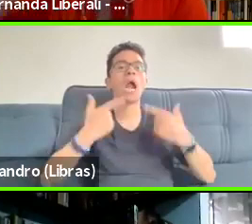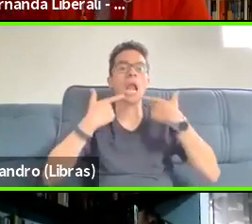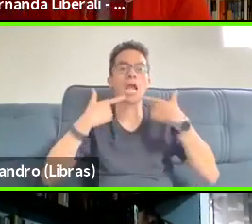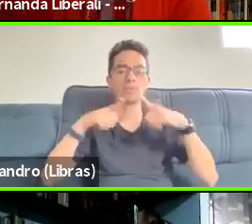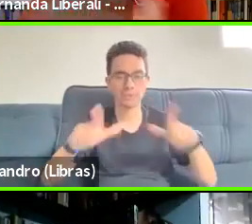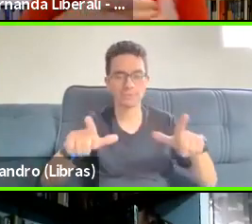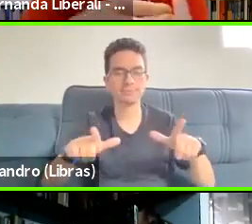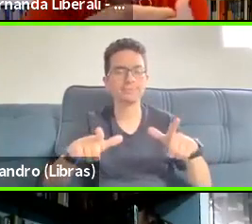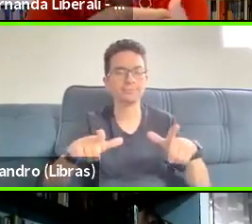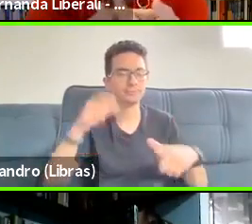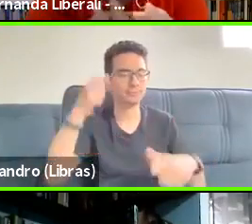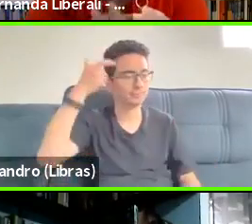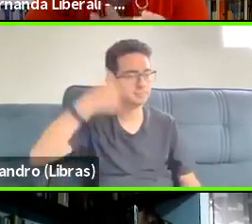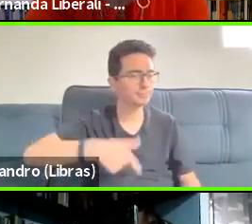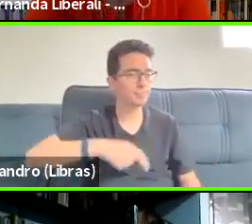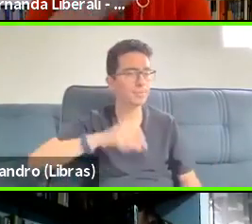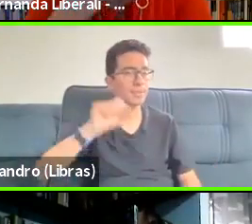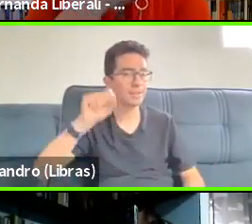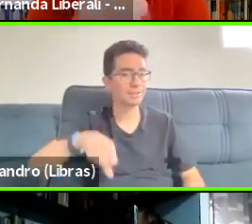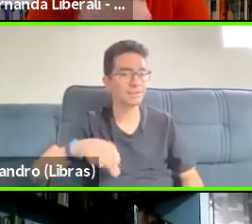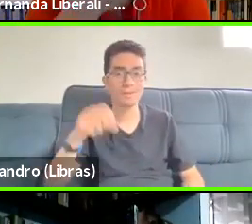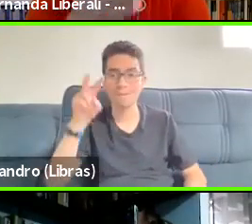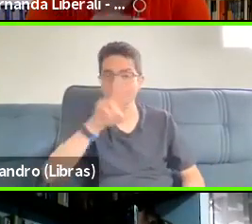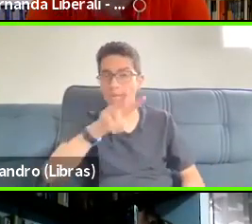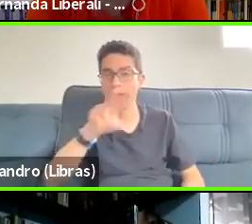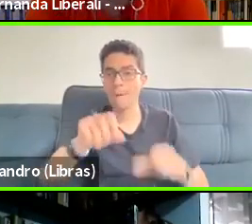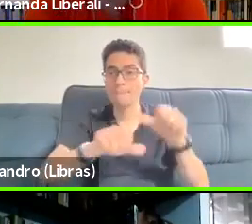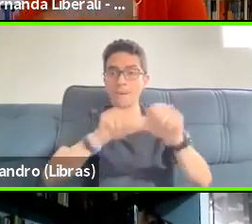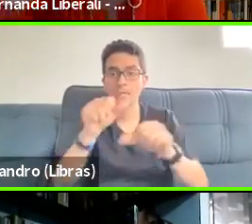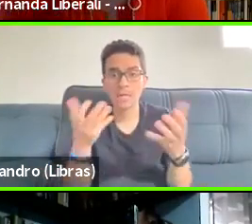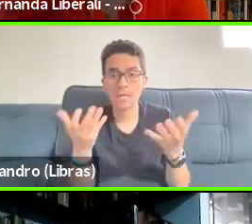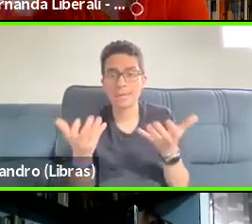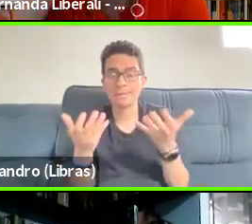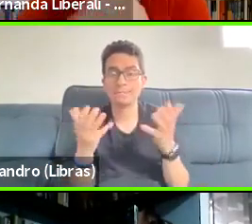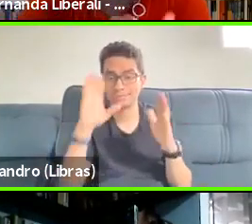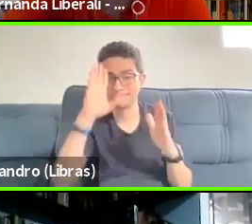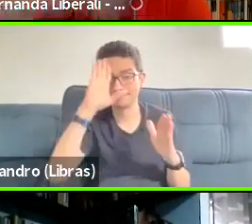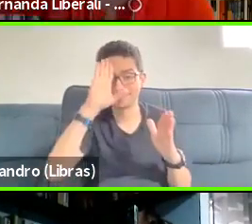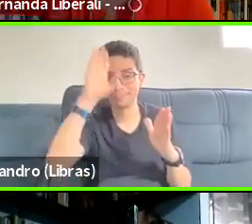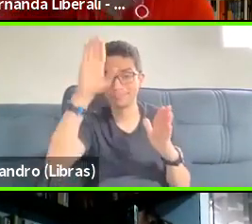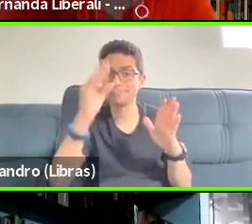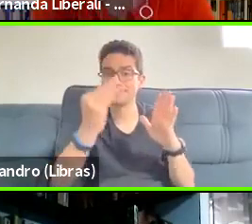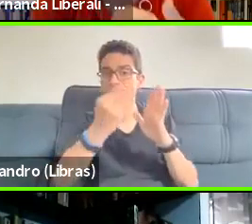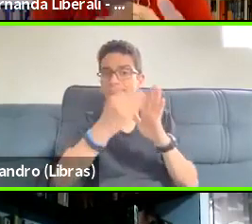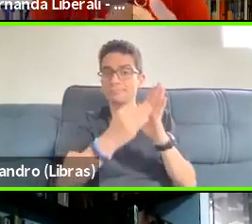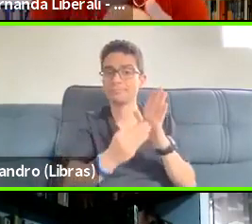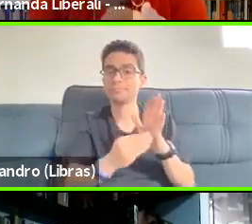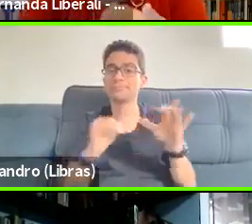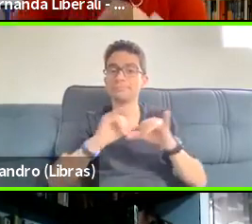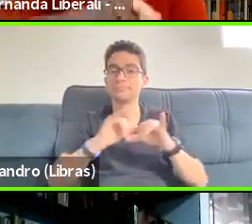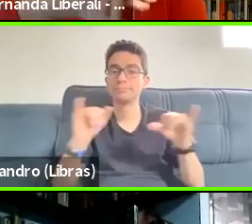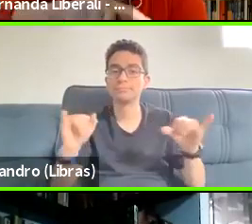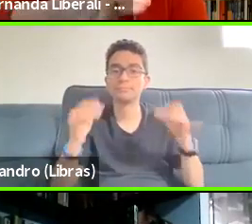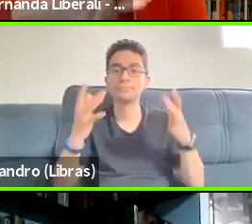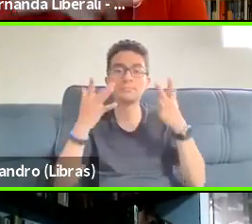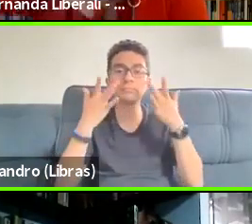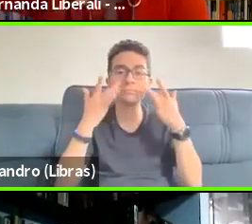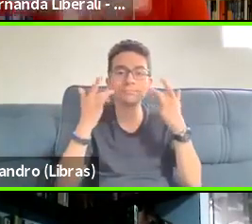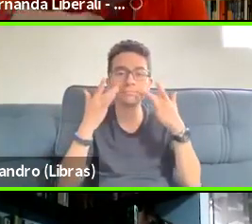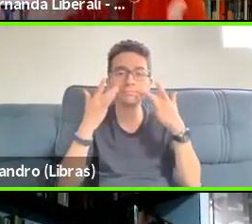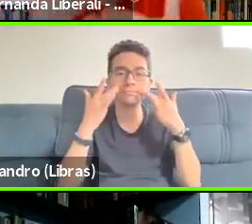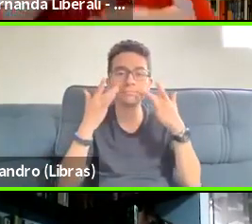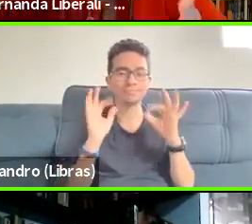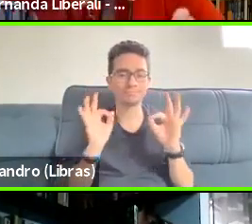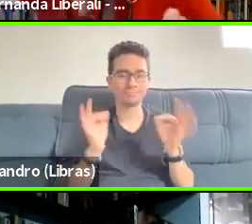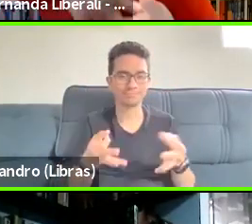I put my emphasis on dramatic events that take place within the activities, because for me,